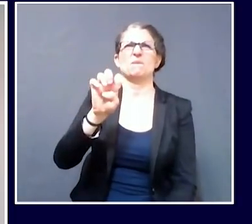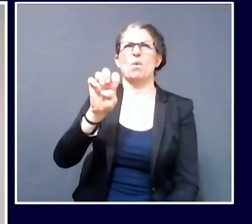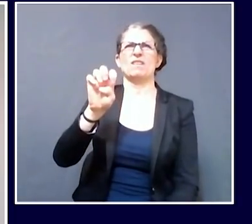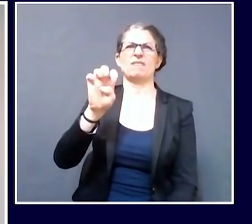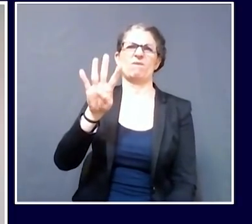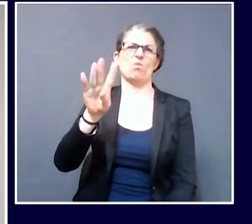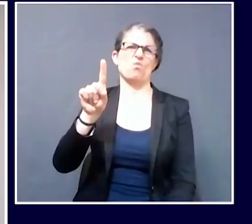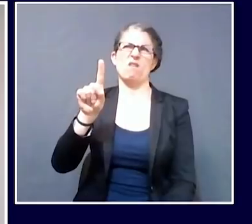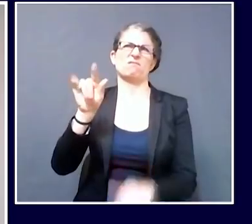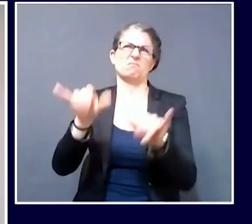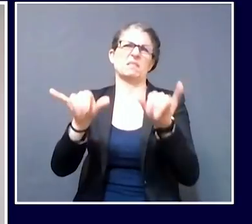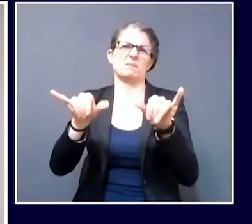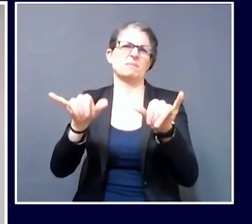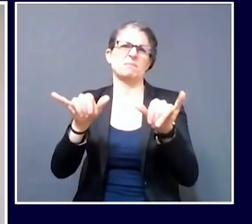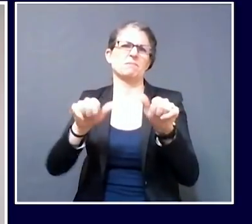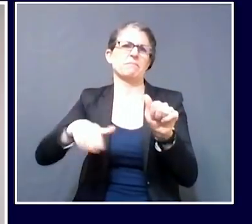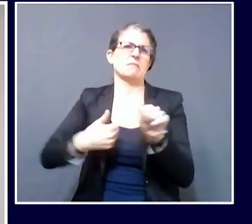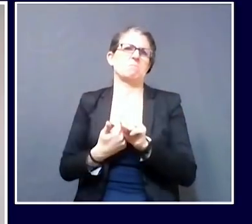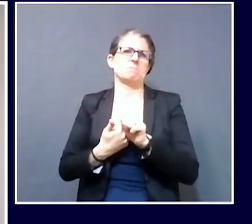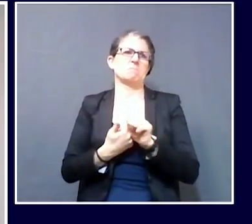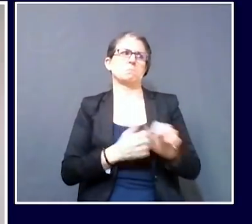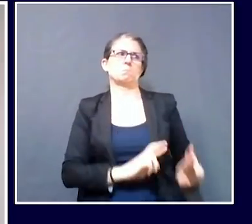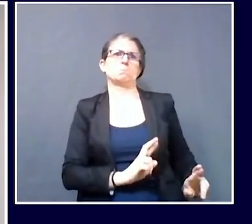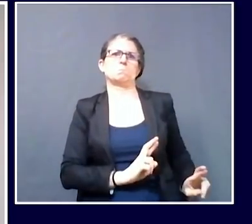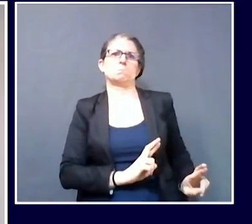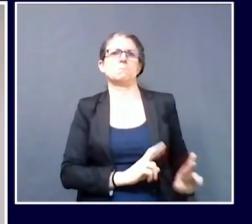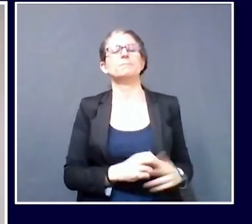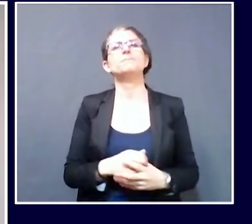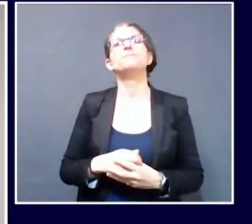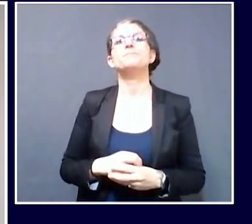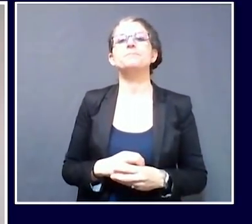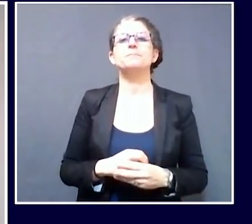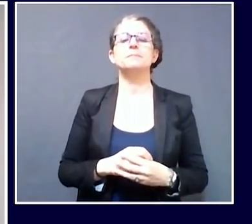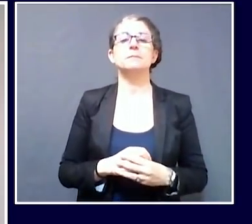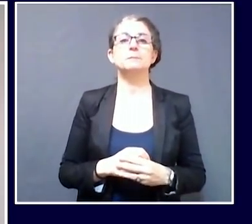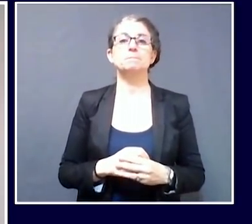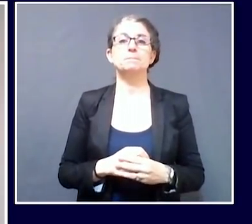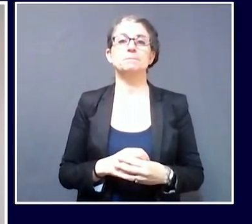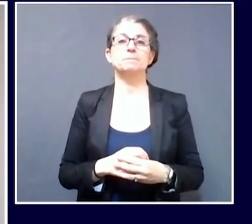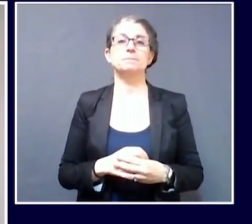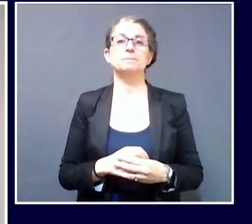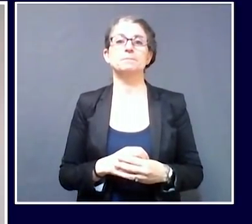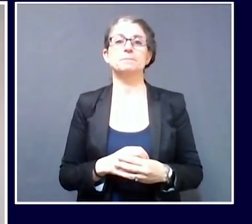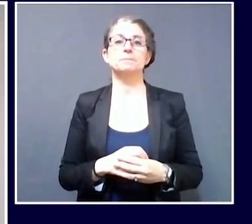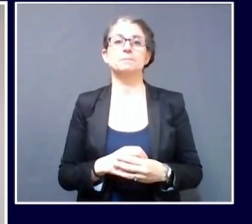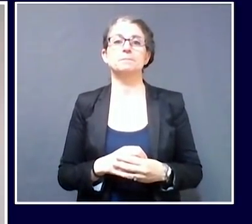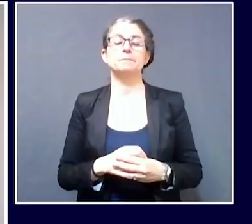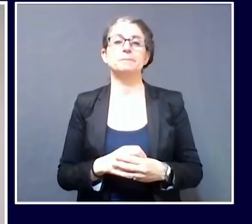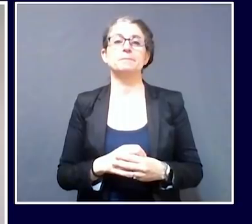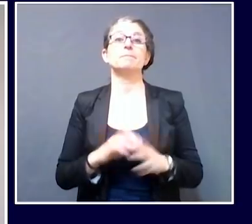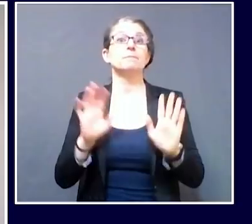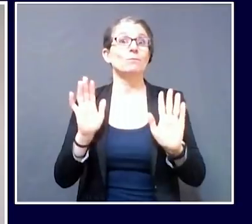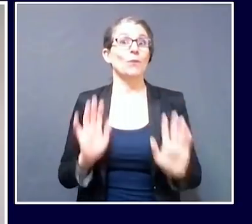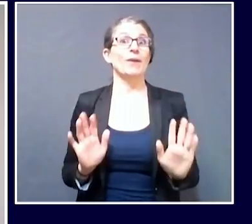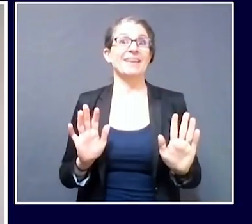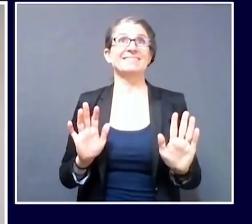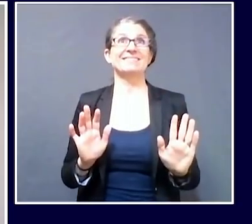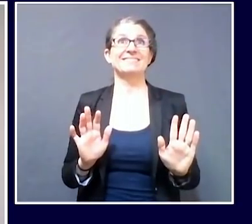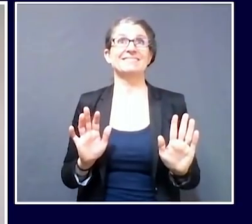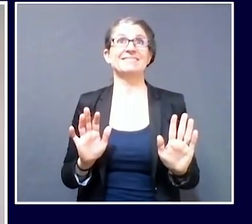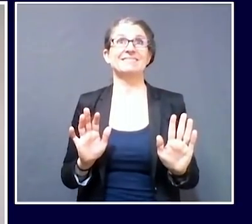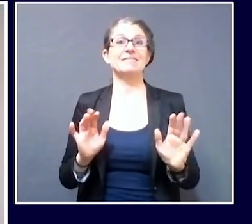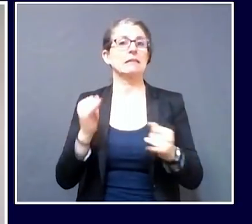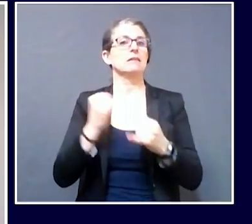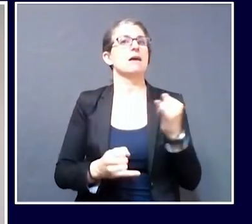alternative ventilators for healthcare providers to use across the state. The last number I'd like to update